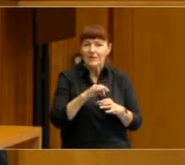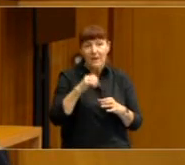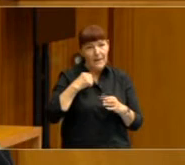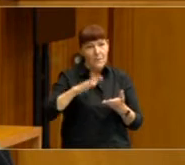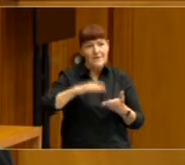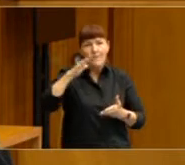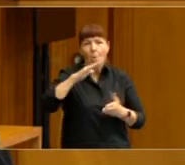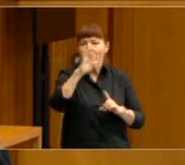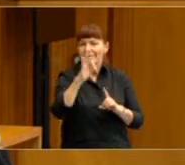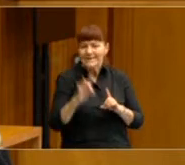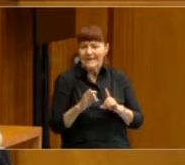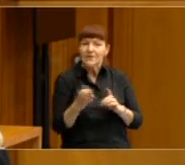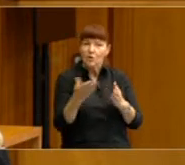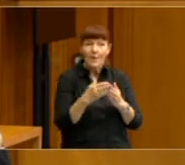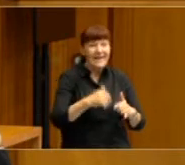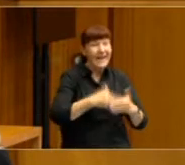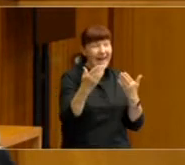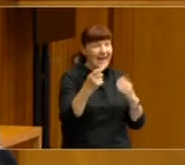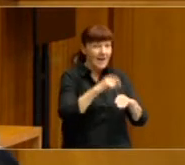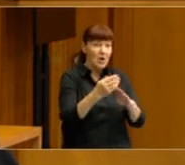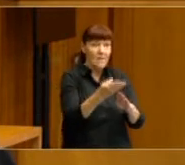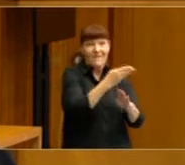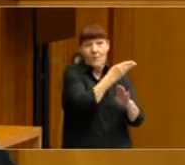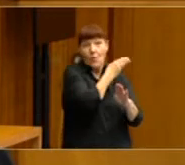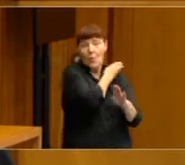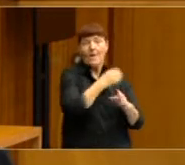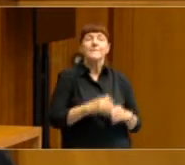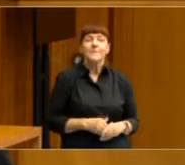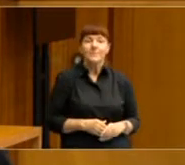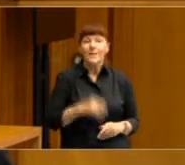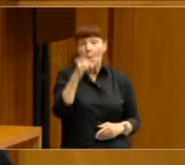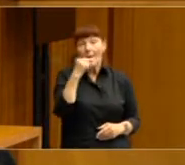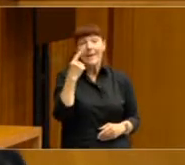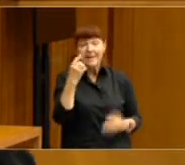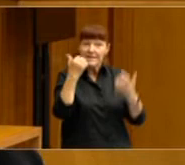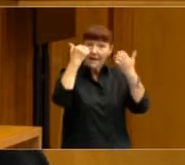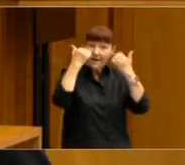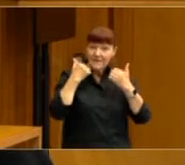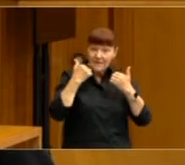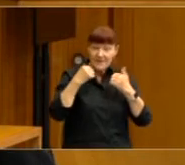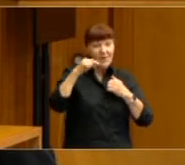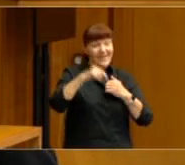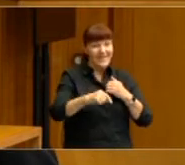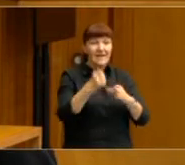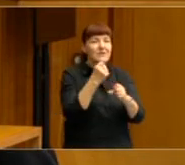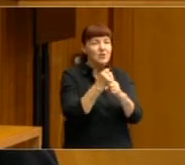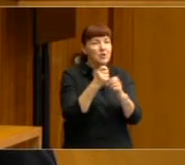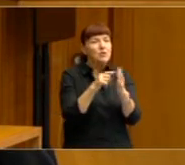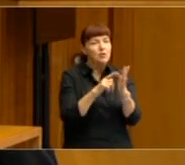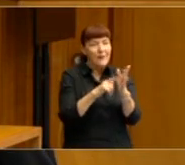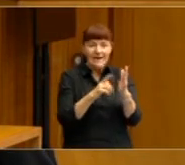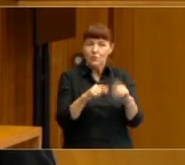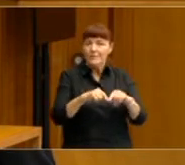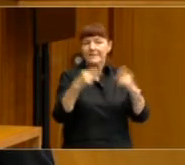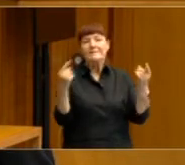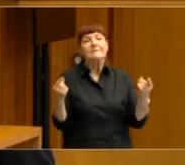at any time on record. And again, we can see evidence here of this generational divide, because if we